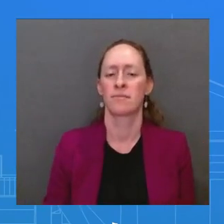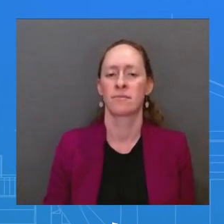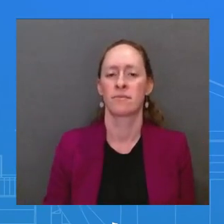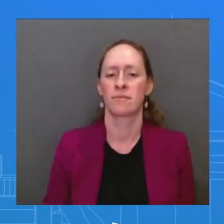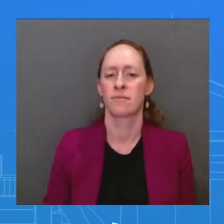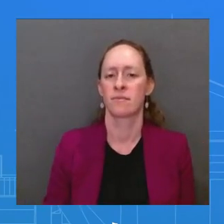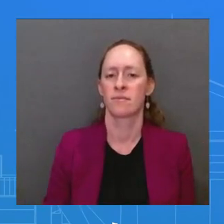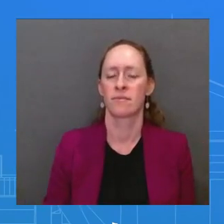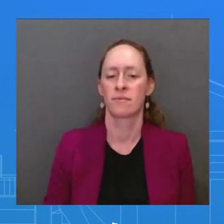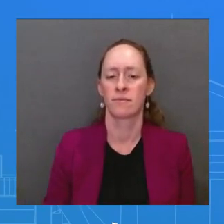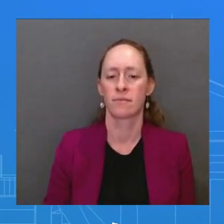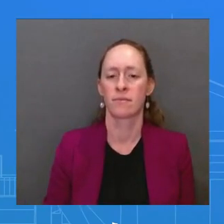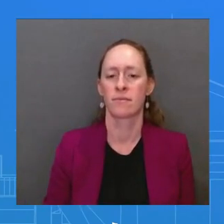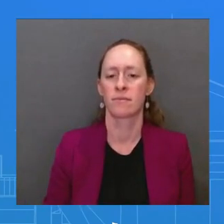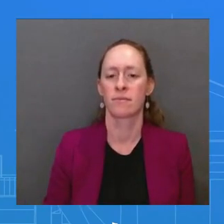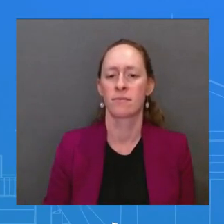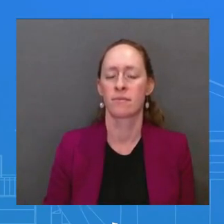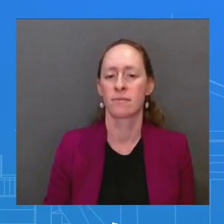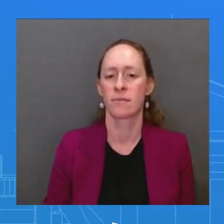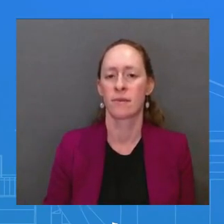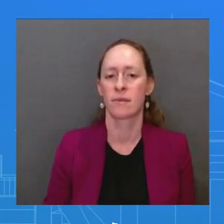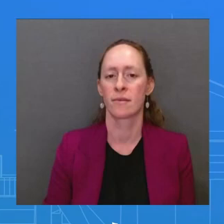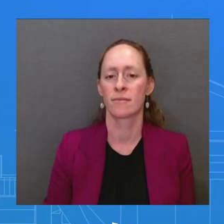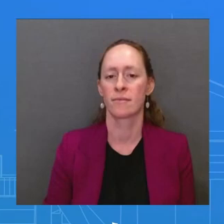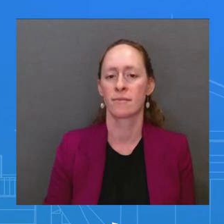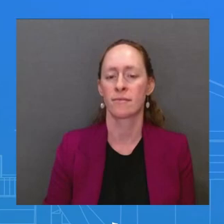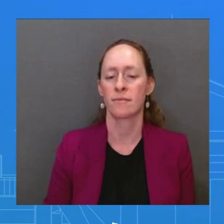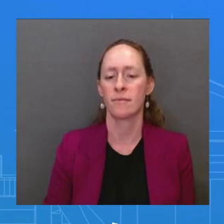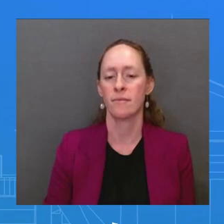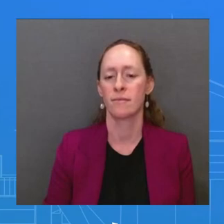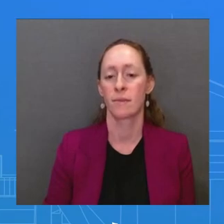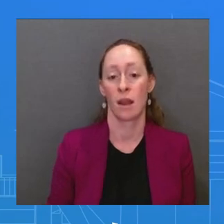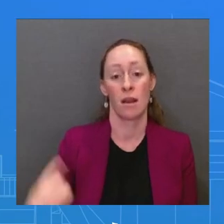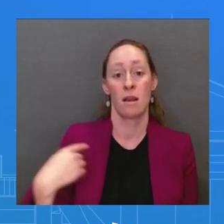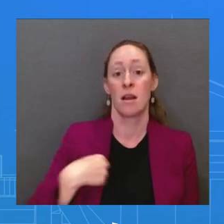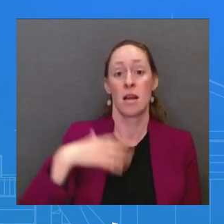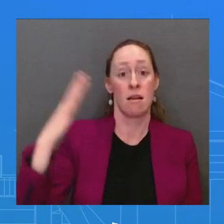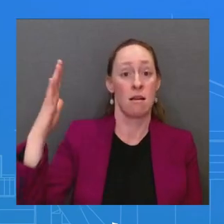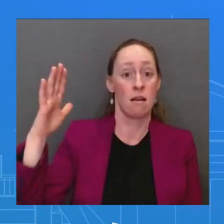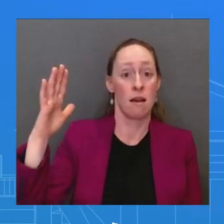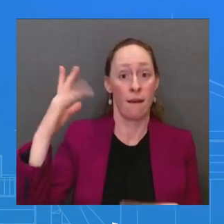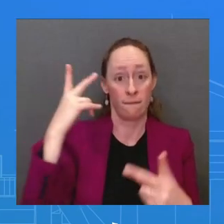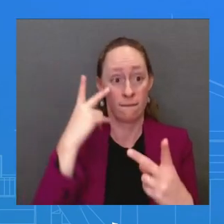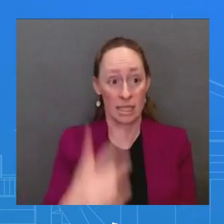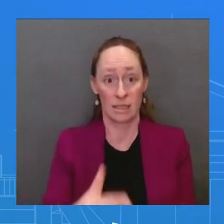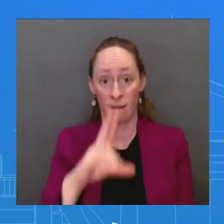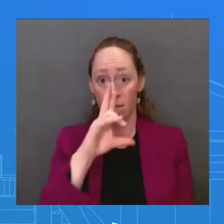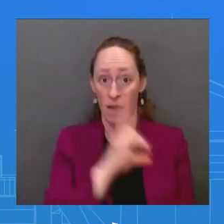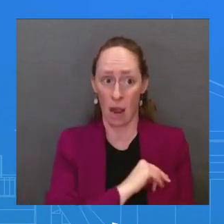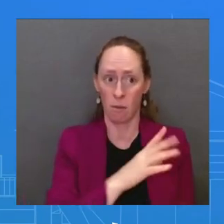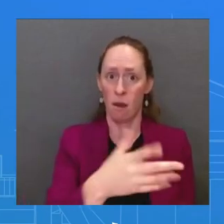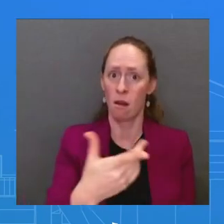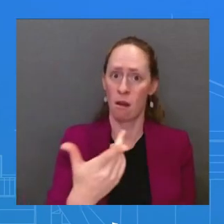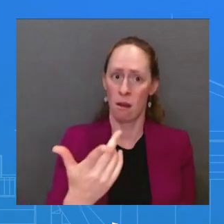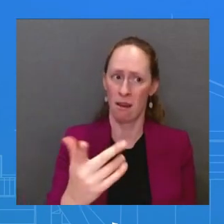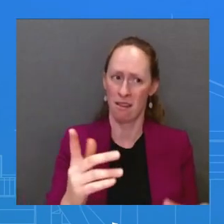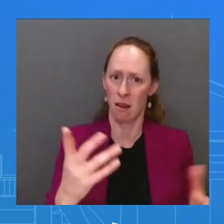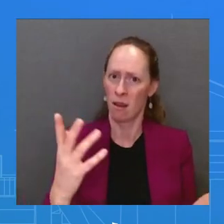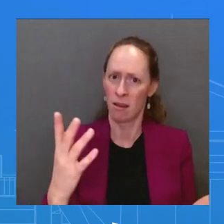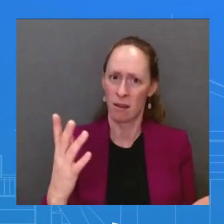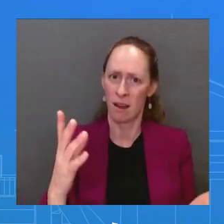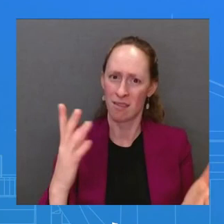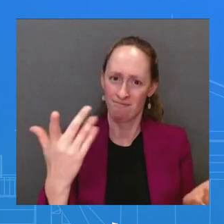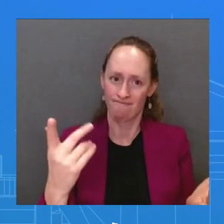comes to the trip to Vietnam, we believe that we have a powerful opportunity to advance our partnership in a way that will deliver for the